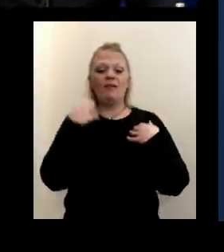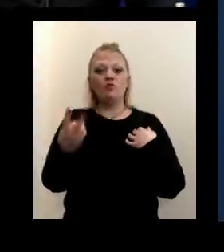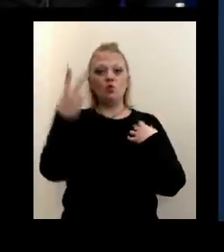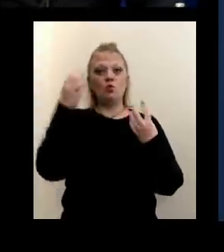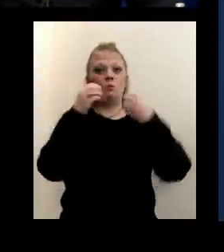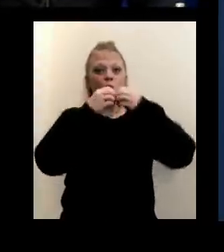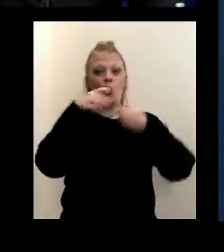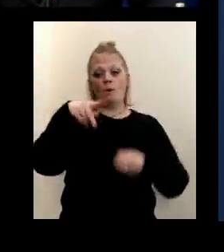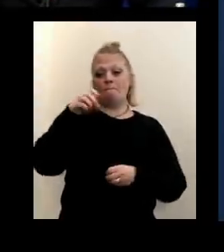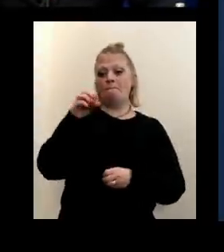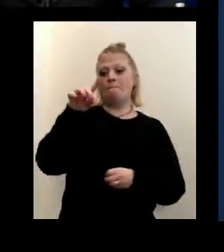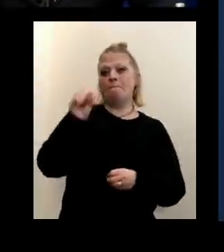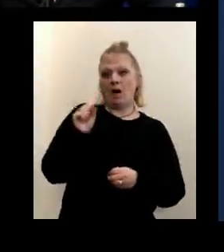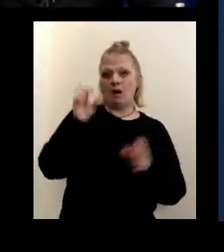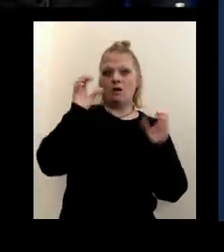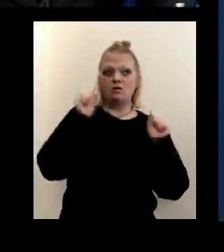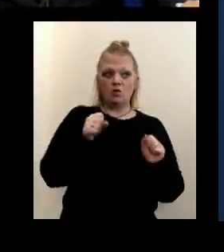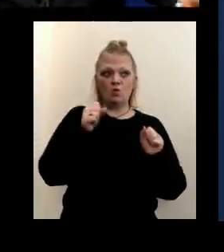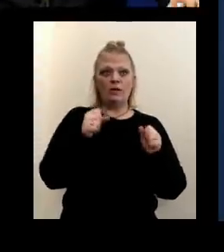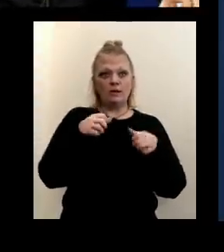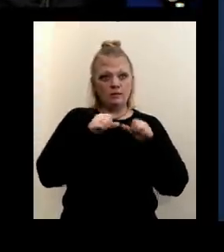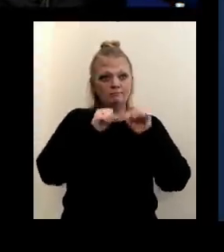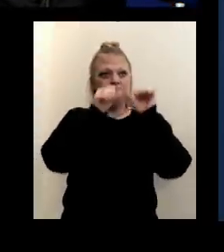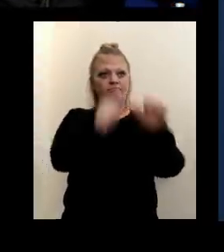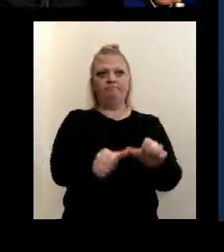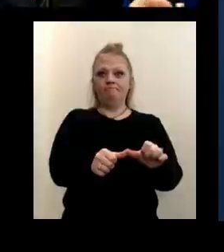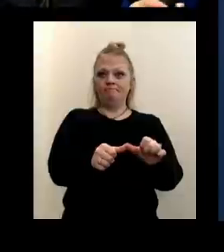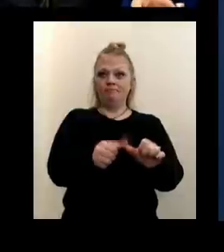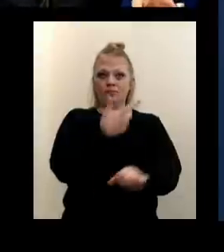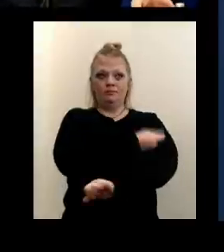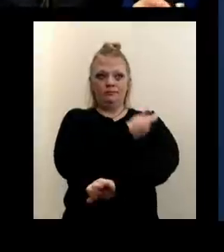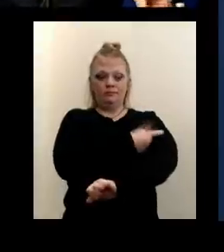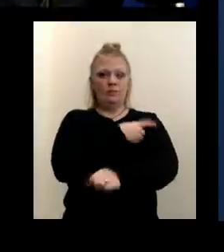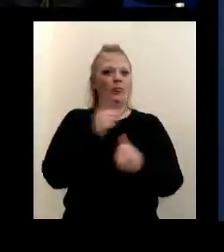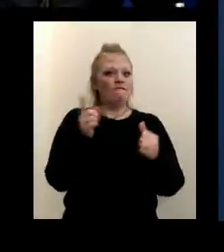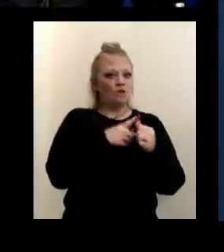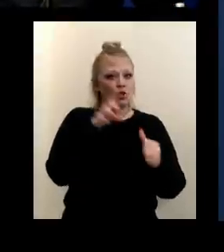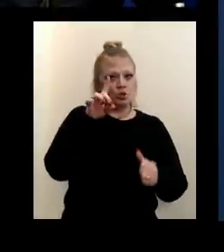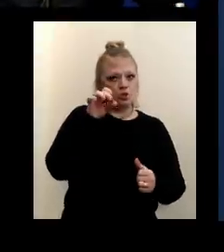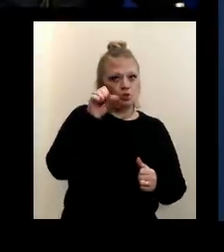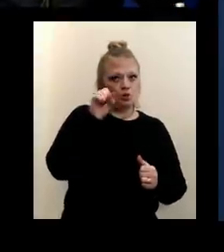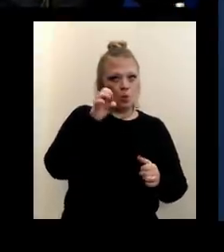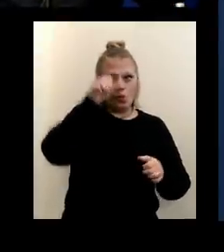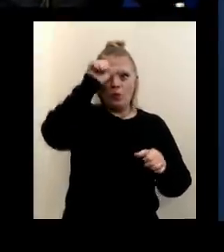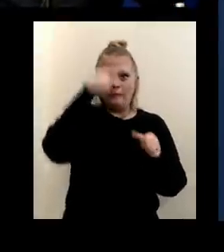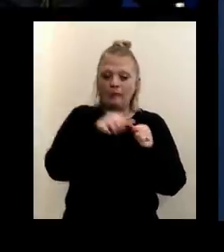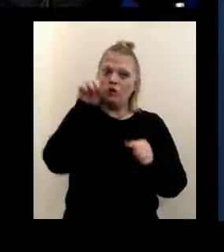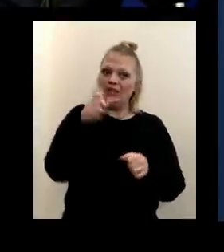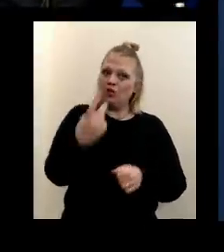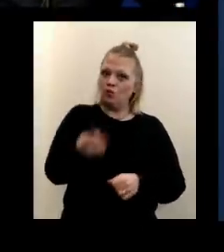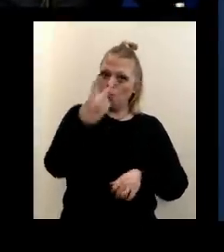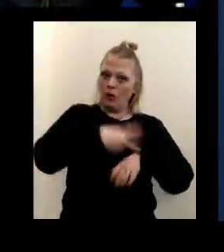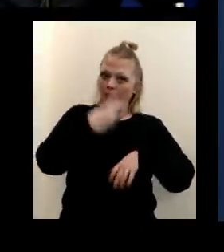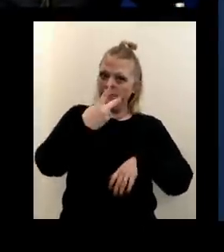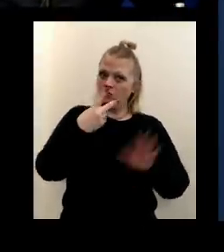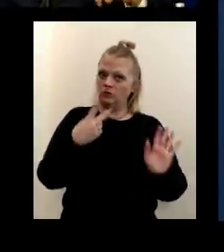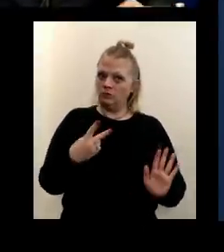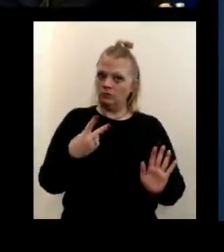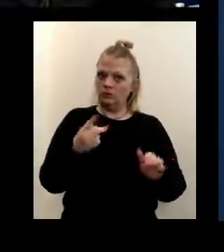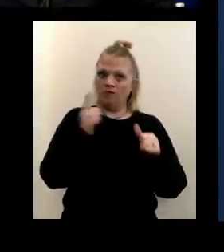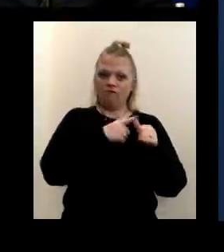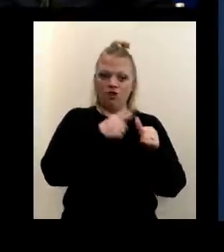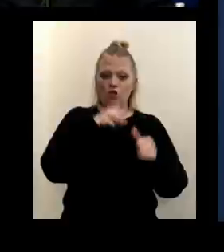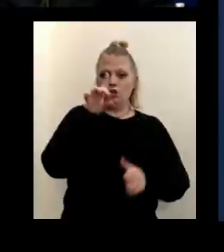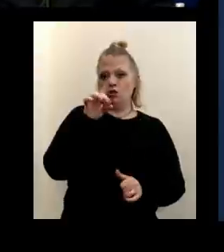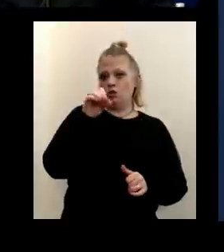continue to vaccinate individuals in our community with their first dose. Remember, you need two doses. So this is the first